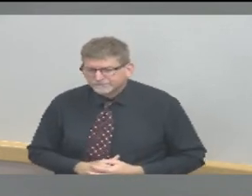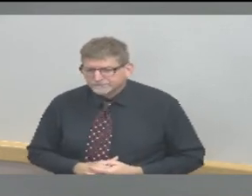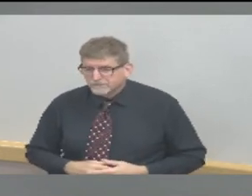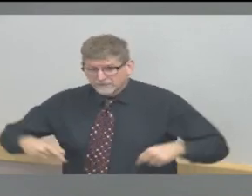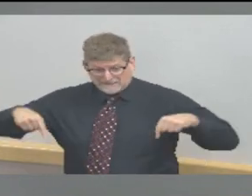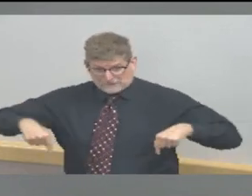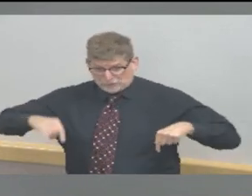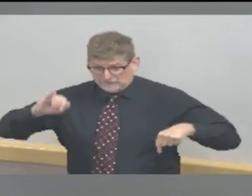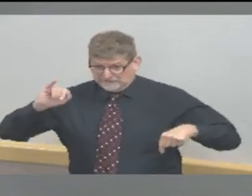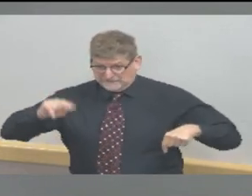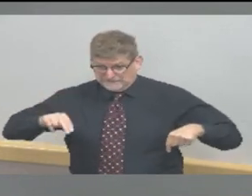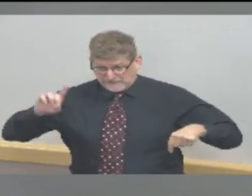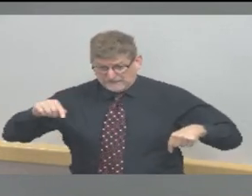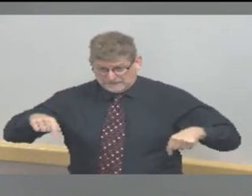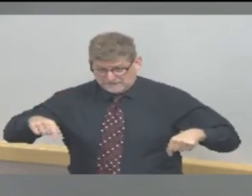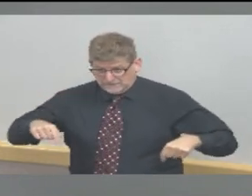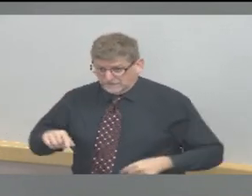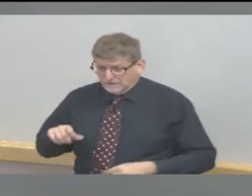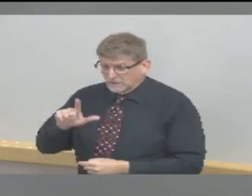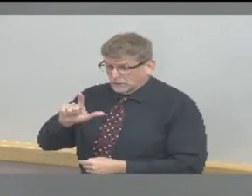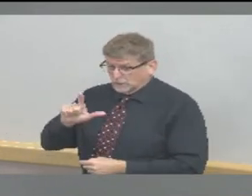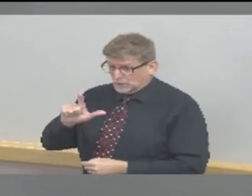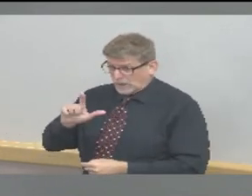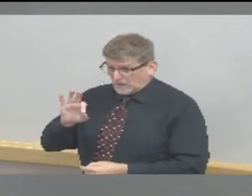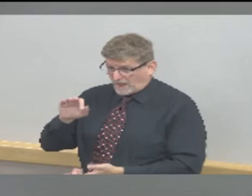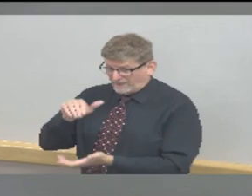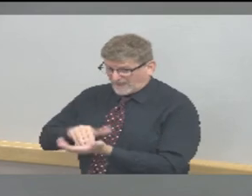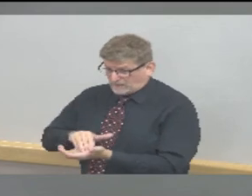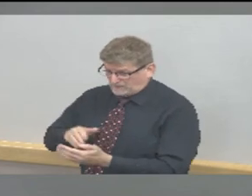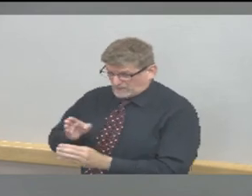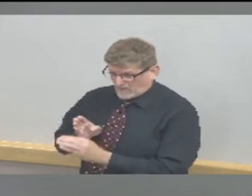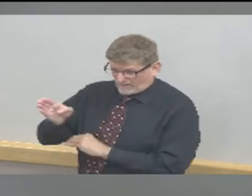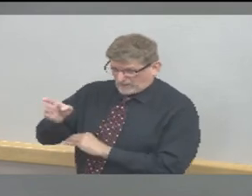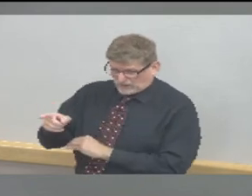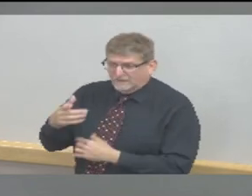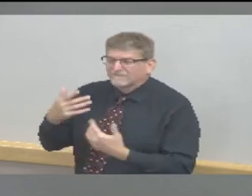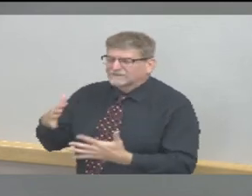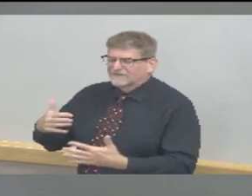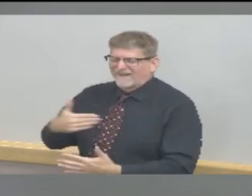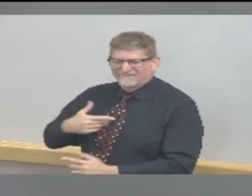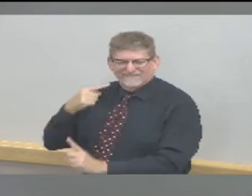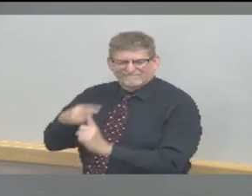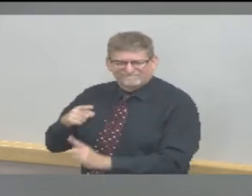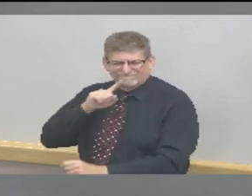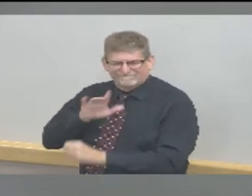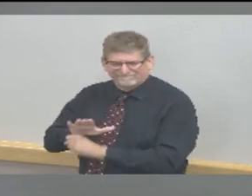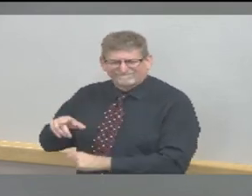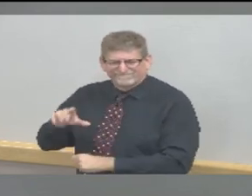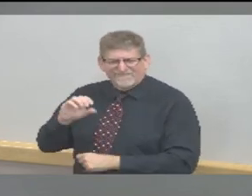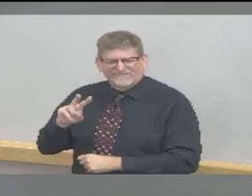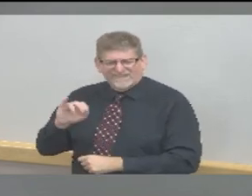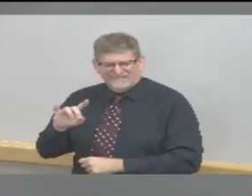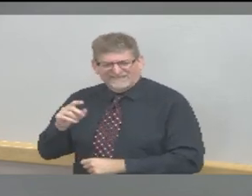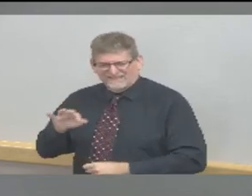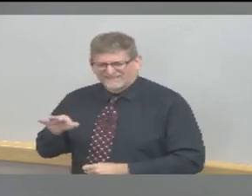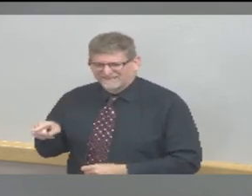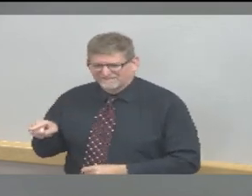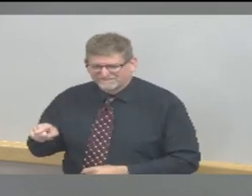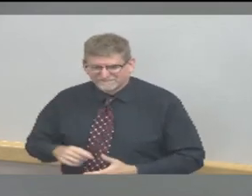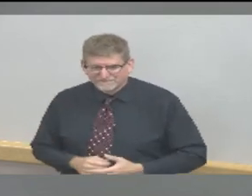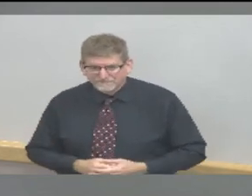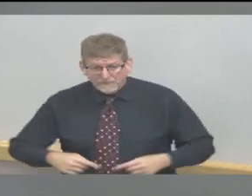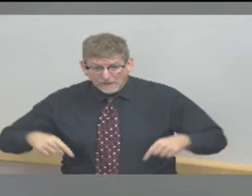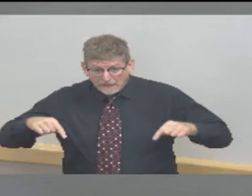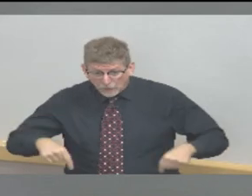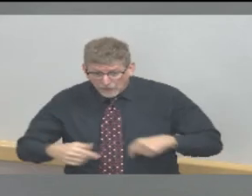confirmed cases of COVID-19 with 1,716 deaths here in Tippecanoe County as